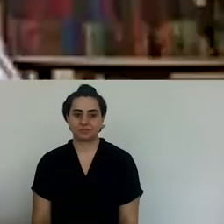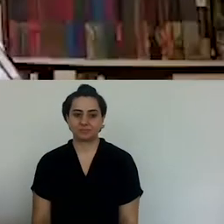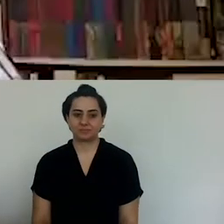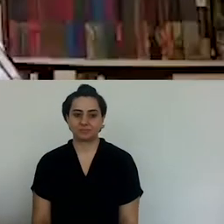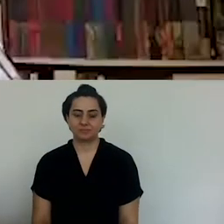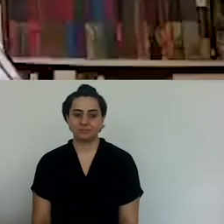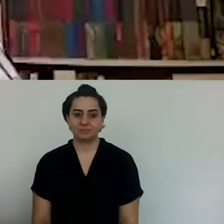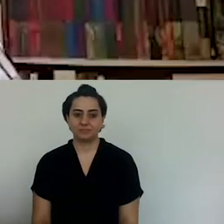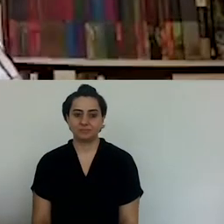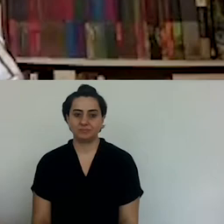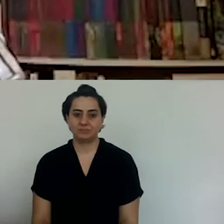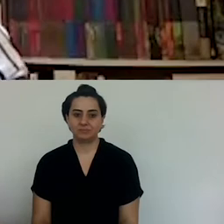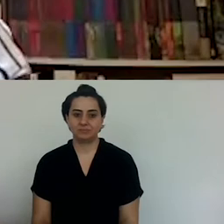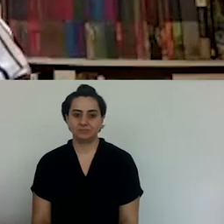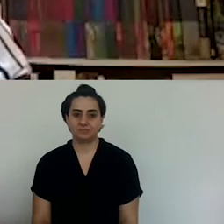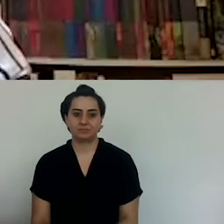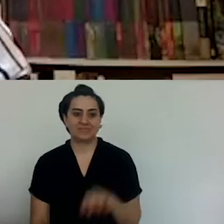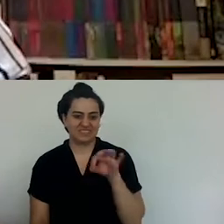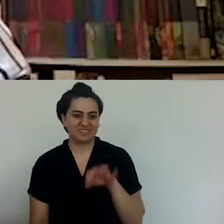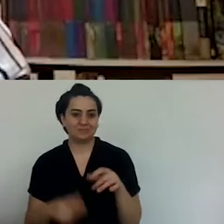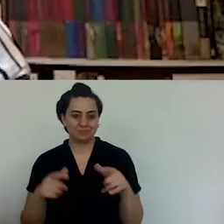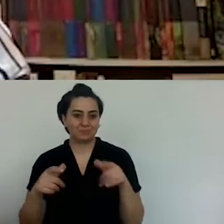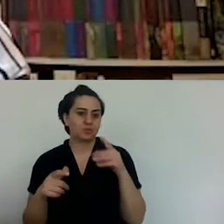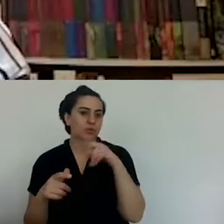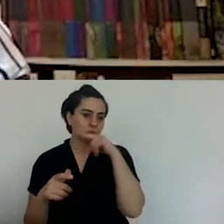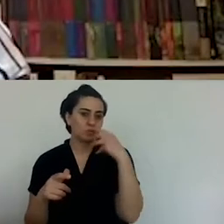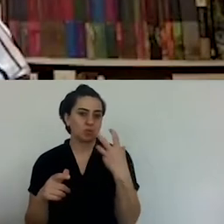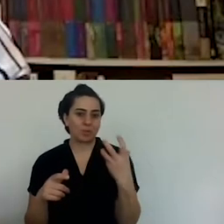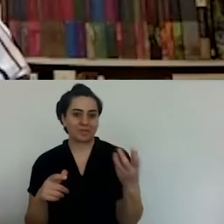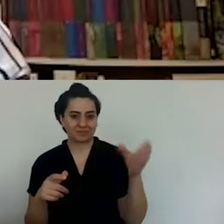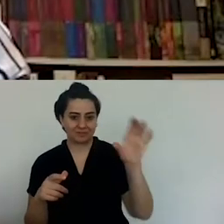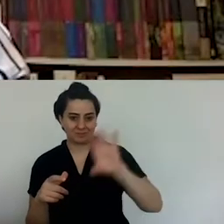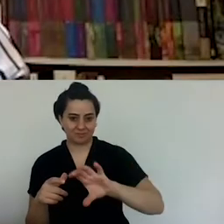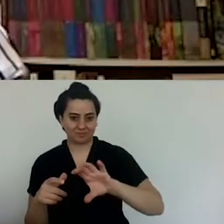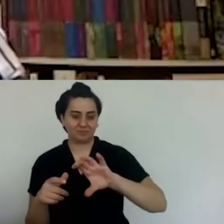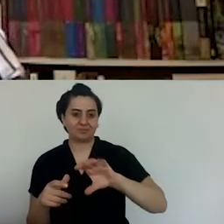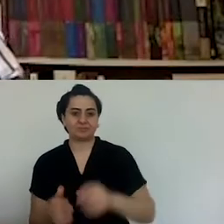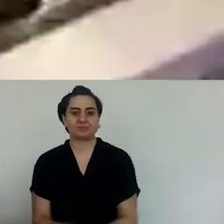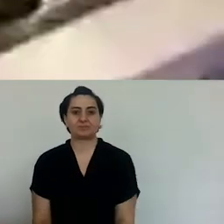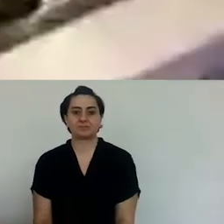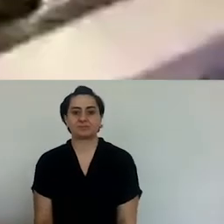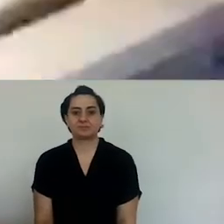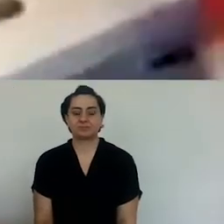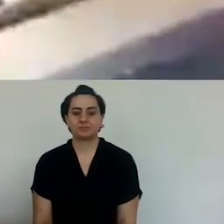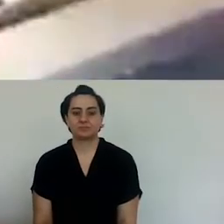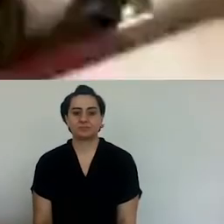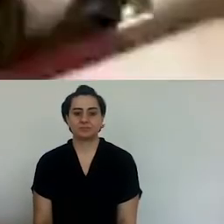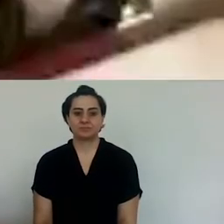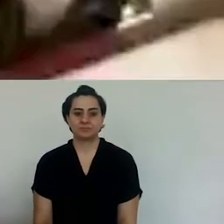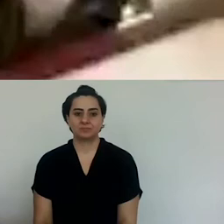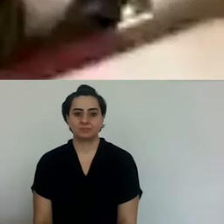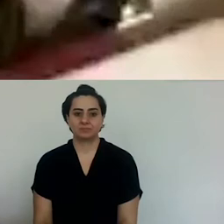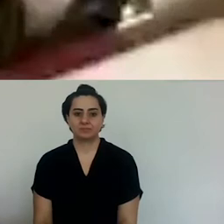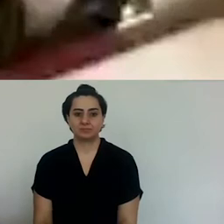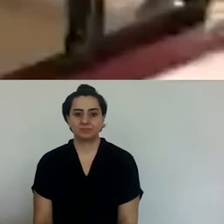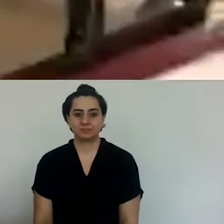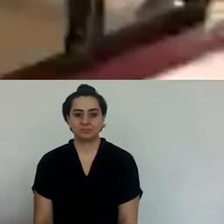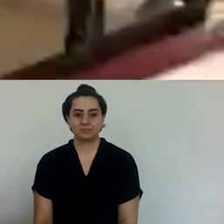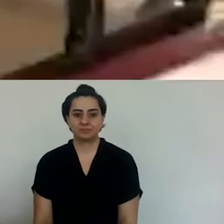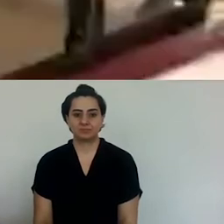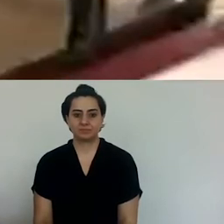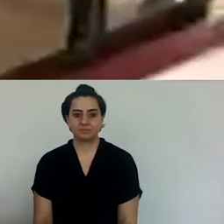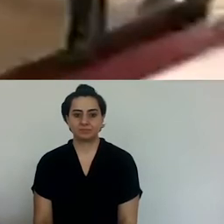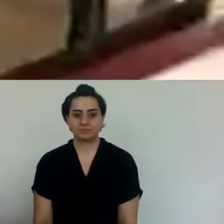It is now worthy of programs such as ours. I add in a little bit of tomato,